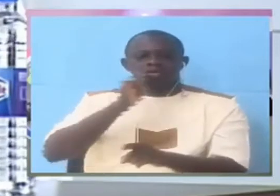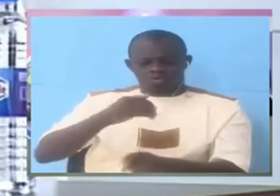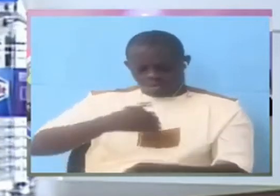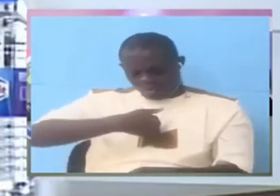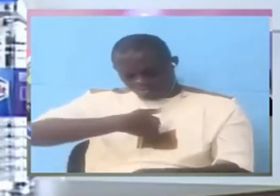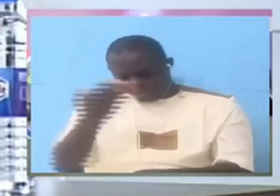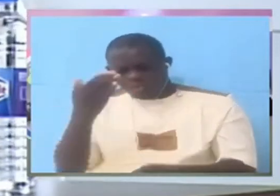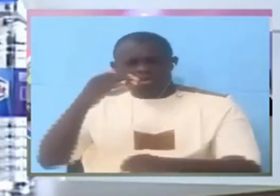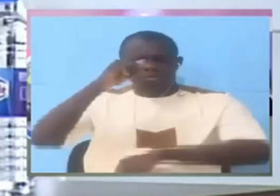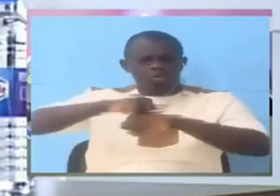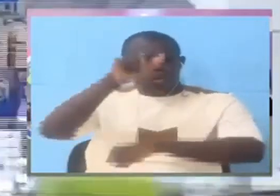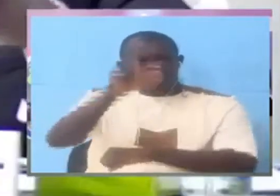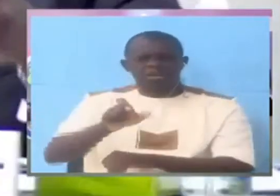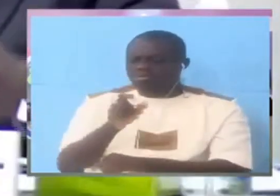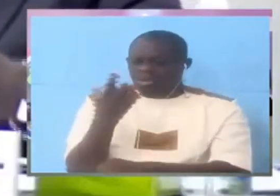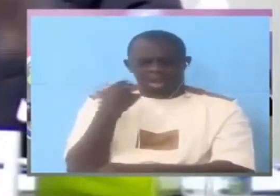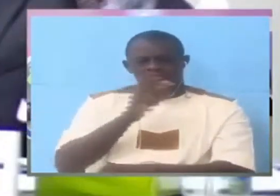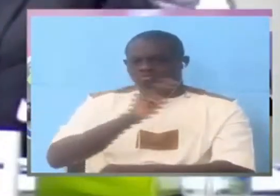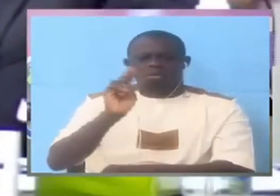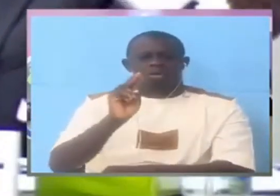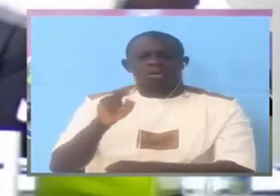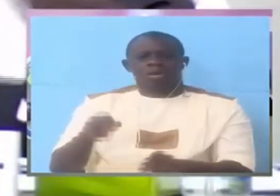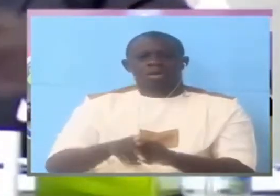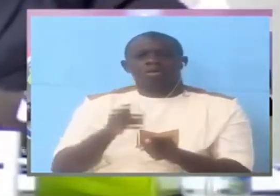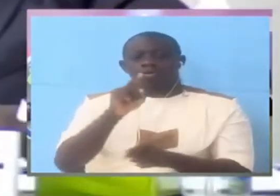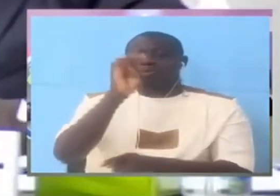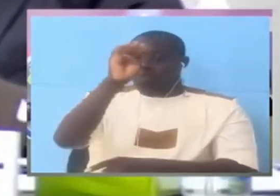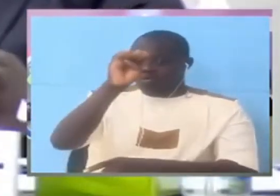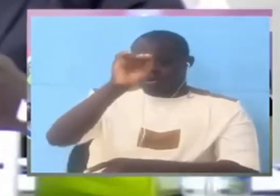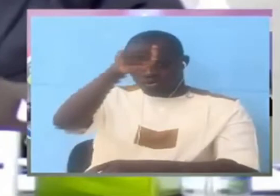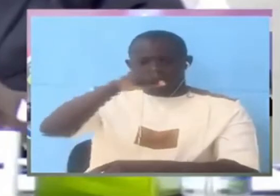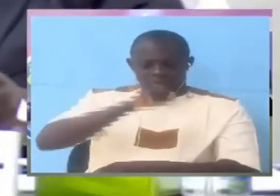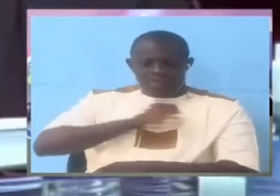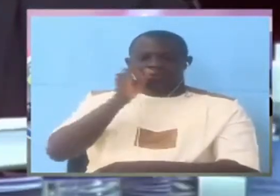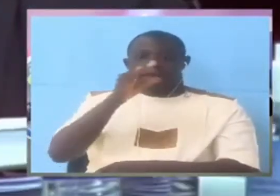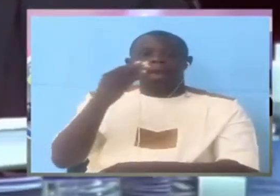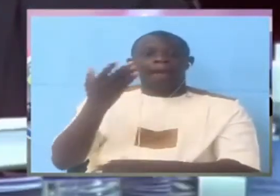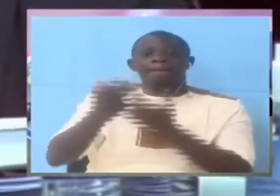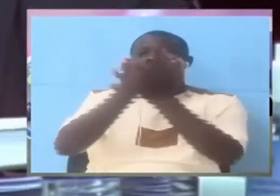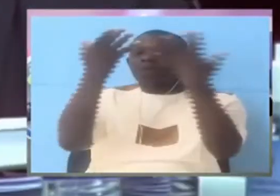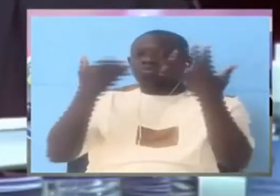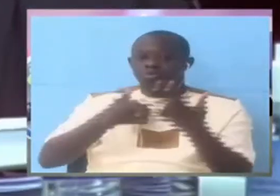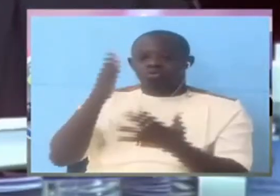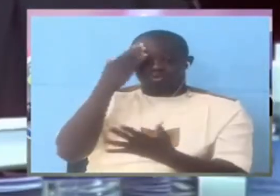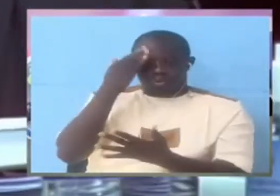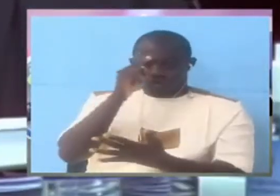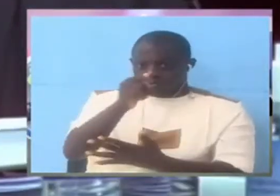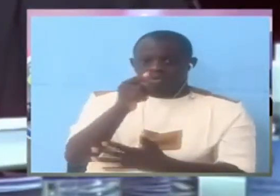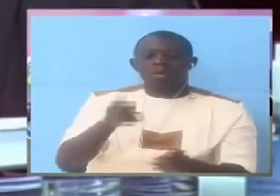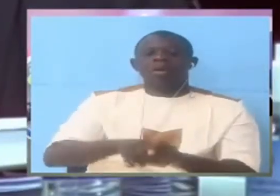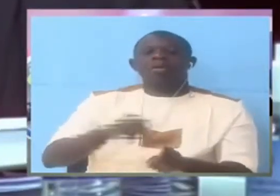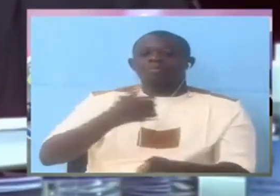Witness, you call yourself popular. I am saying that that is notoriety. Let's listen to the interpreter,